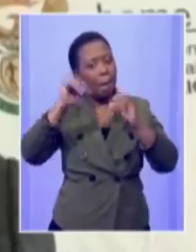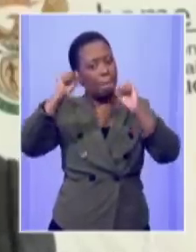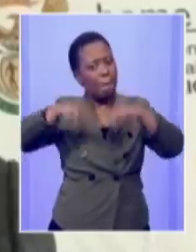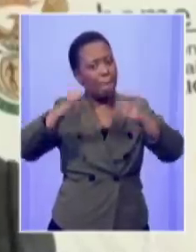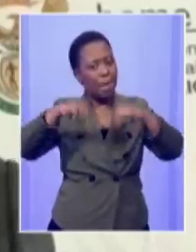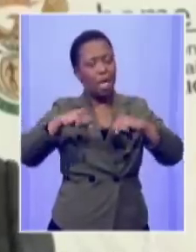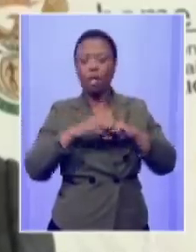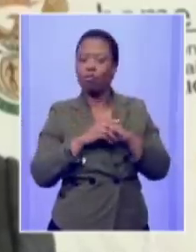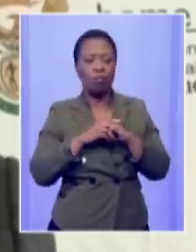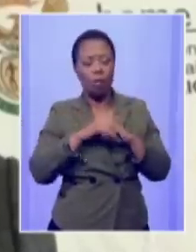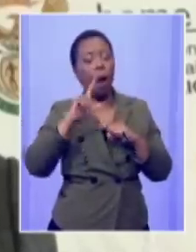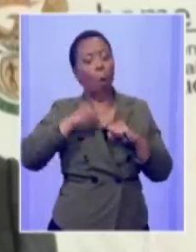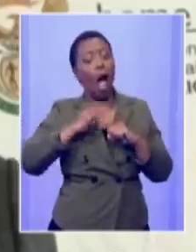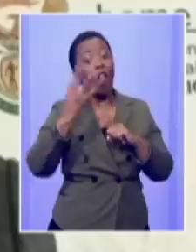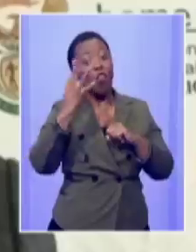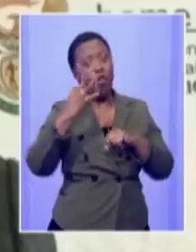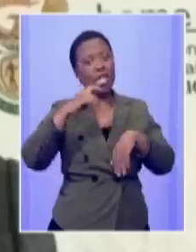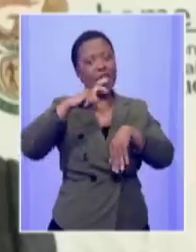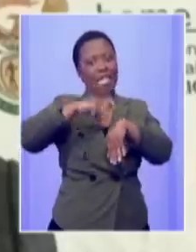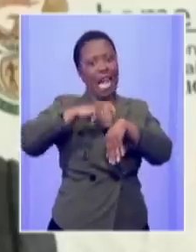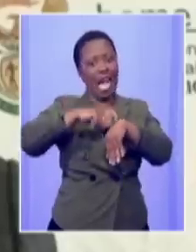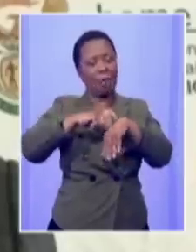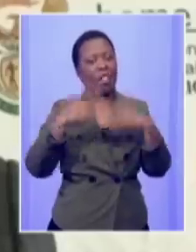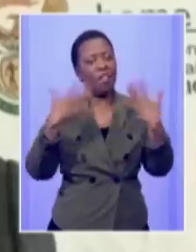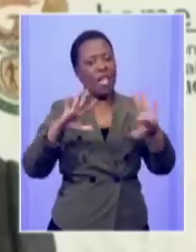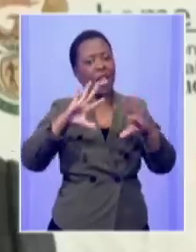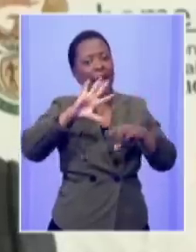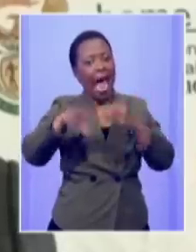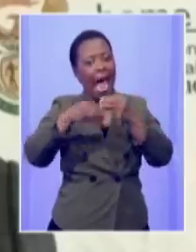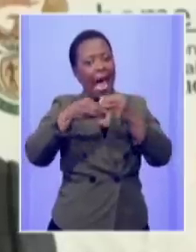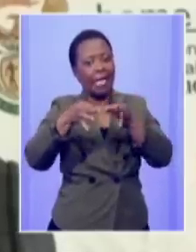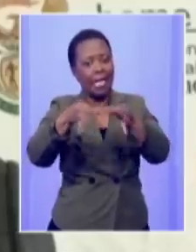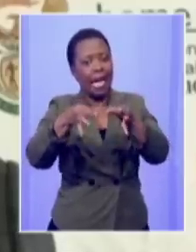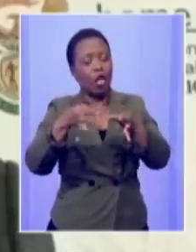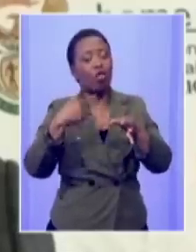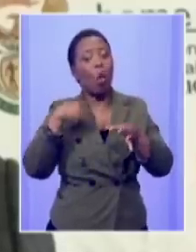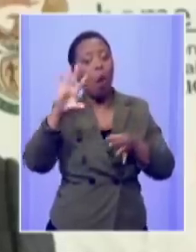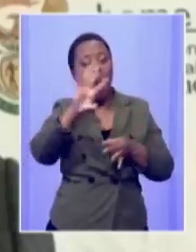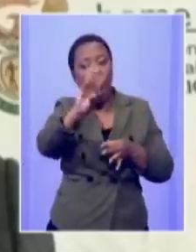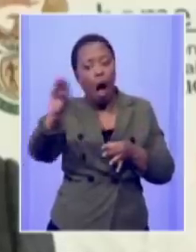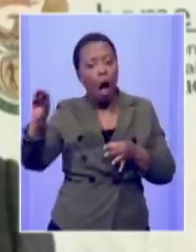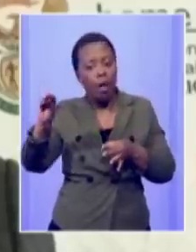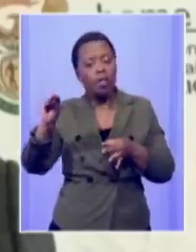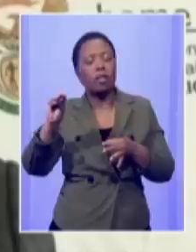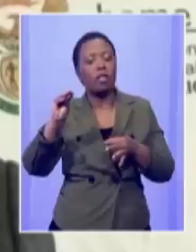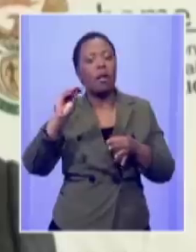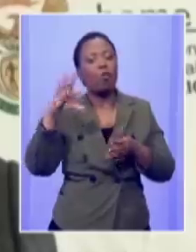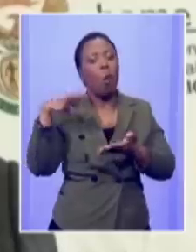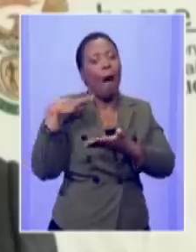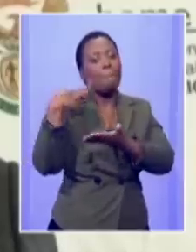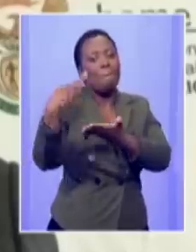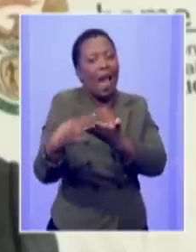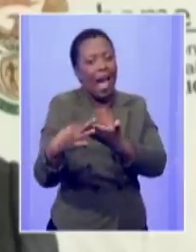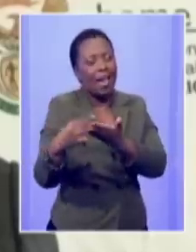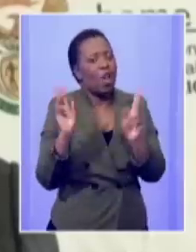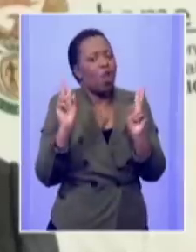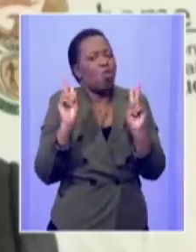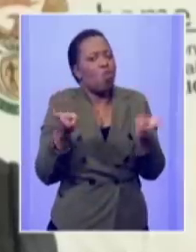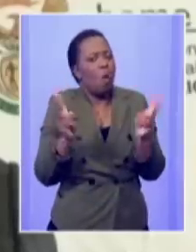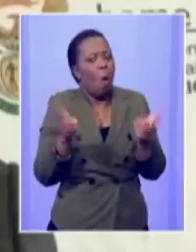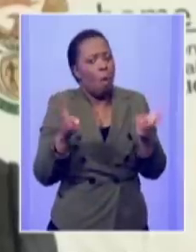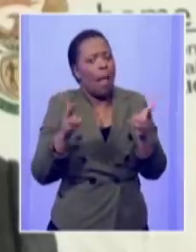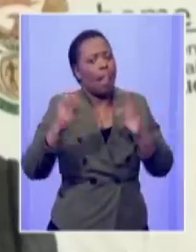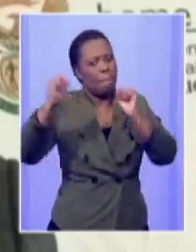extended three times already we will rather ask them to apply for regular payments like any other nationality